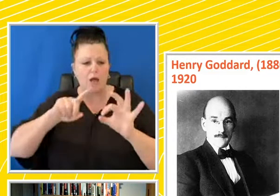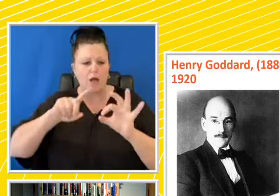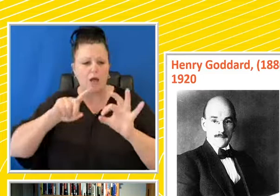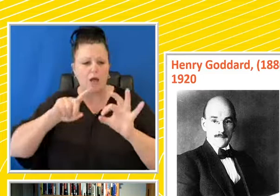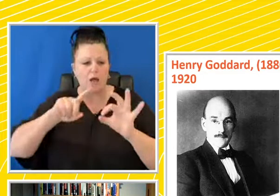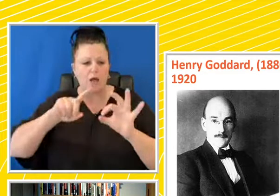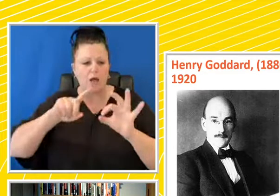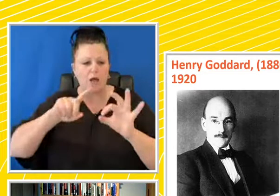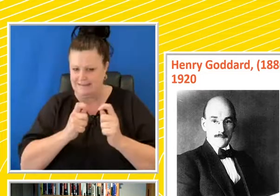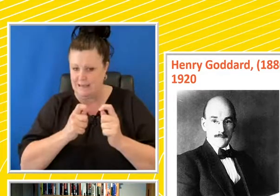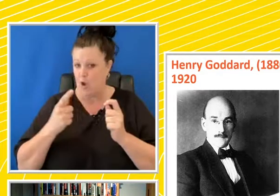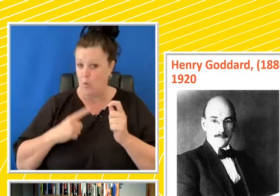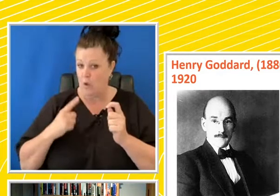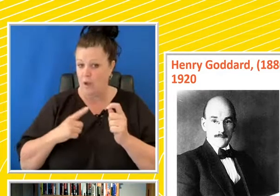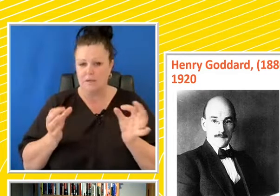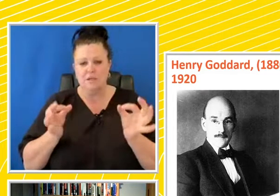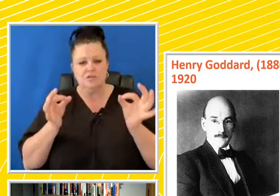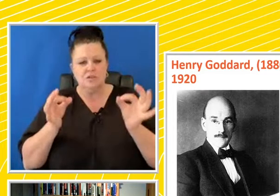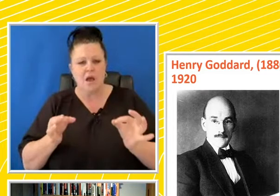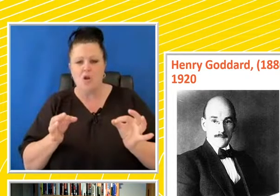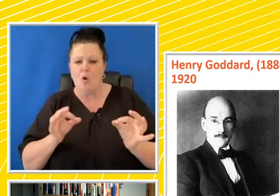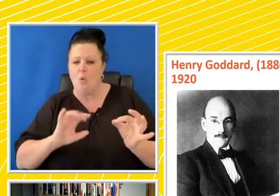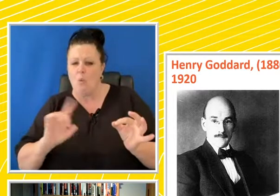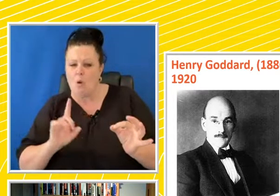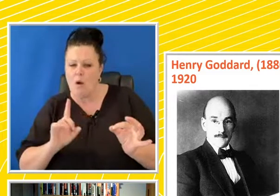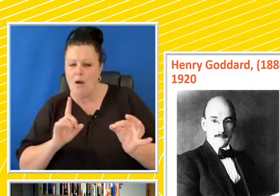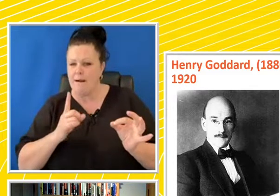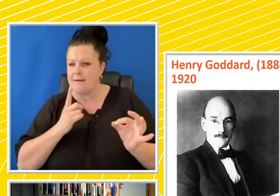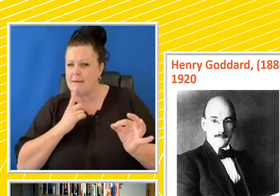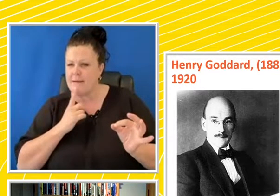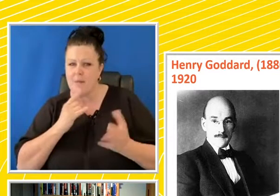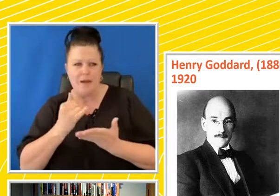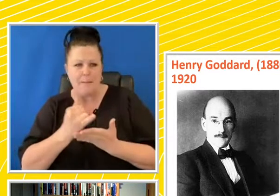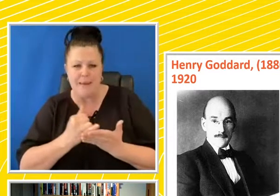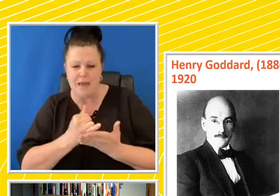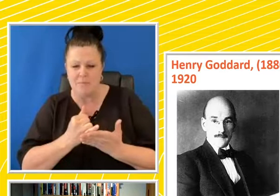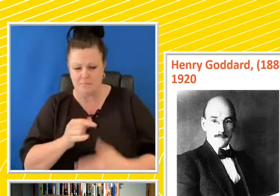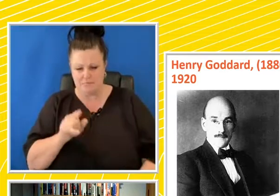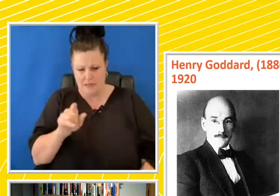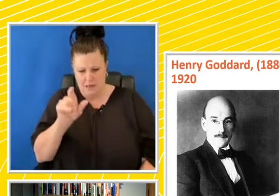to determine at what level of impairment a person would have.